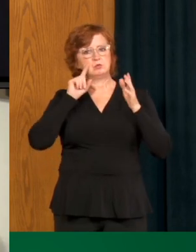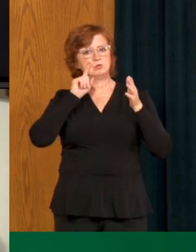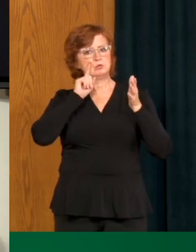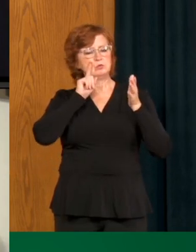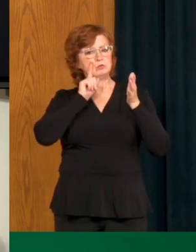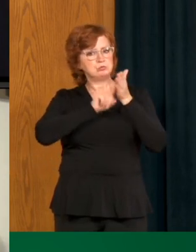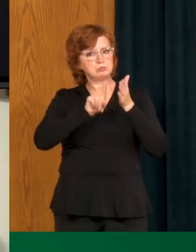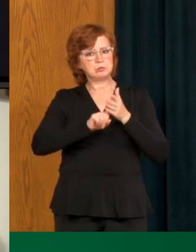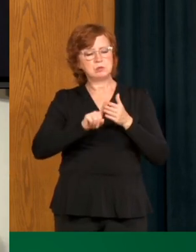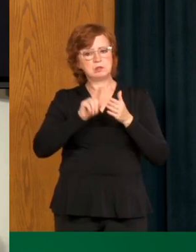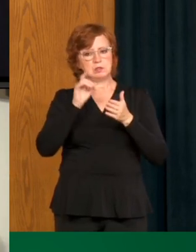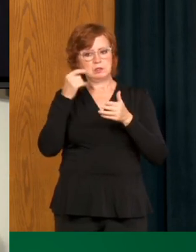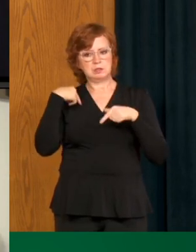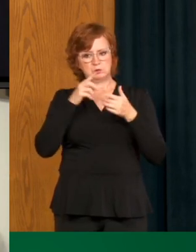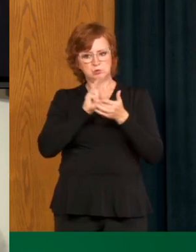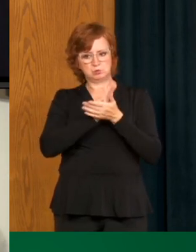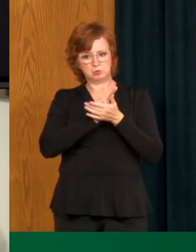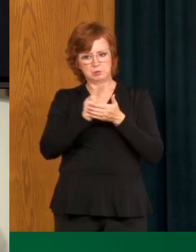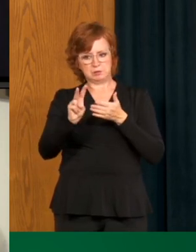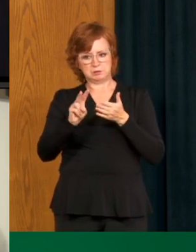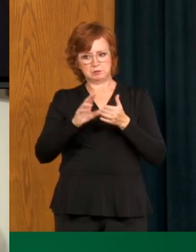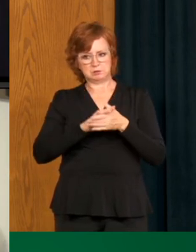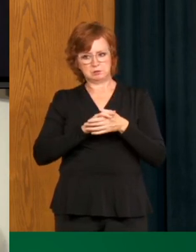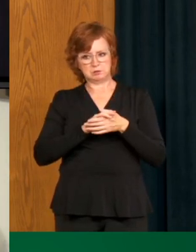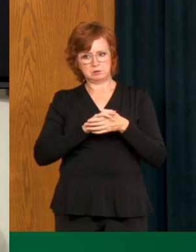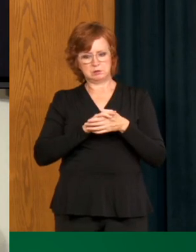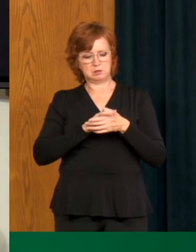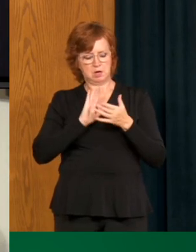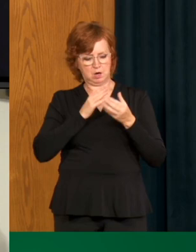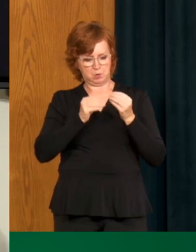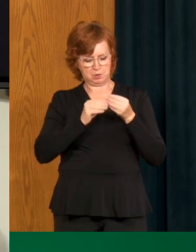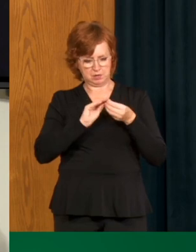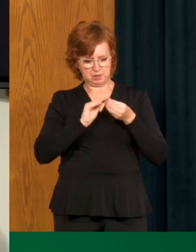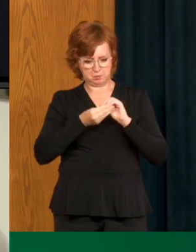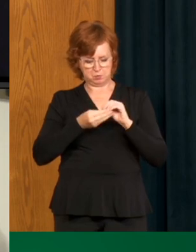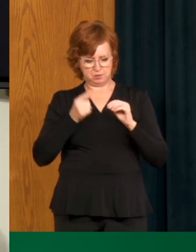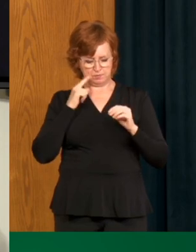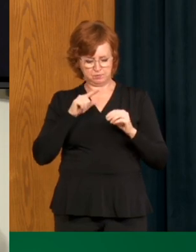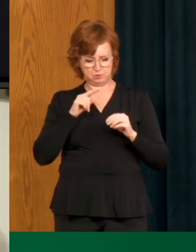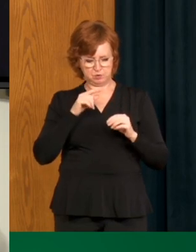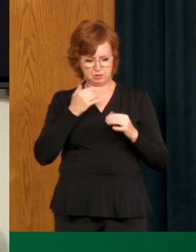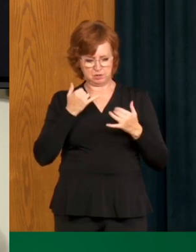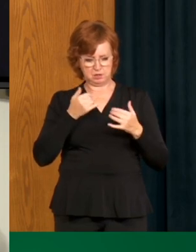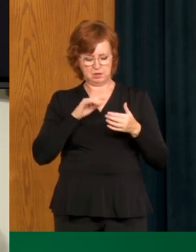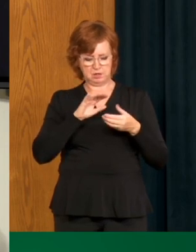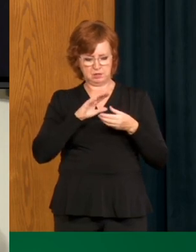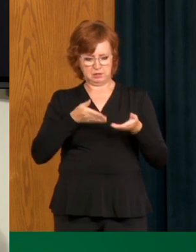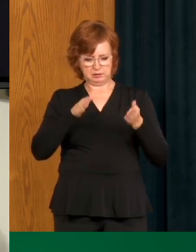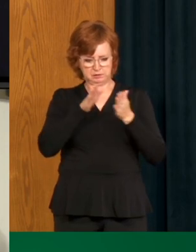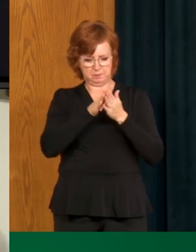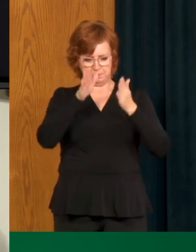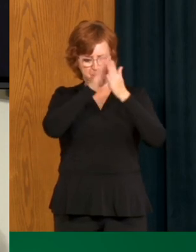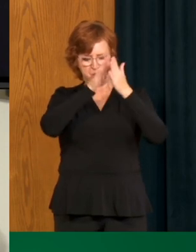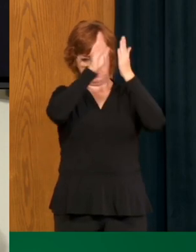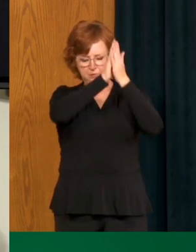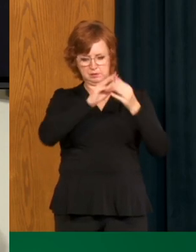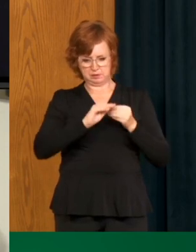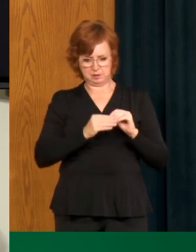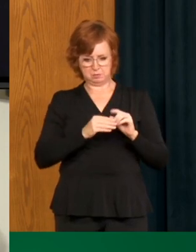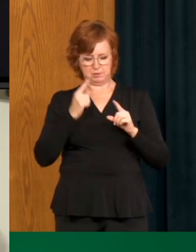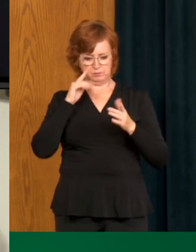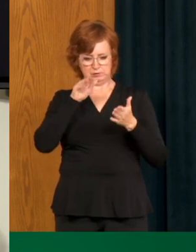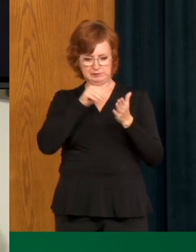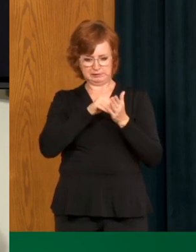what does that inform us going forward. So the reproductive number, uh, the effective reproductive number now for